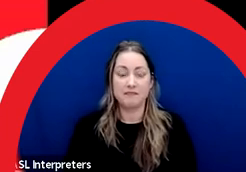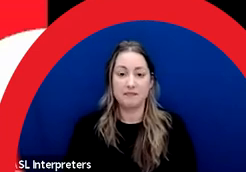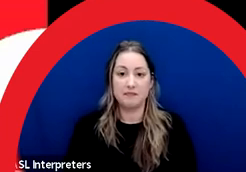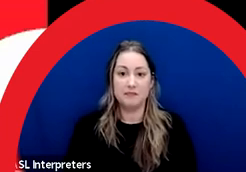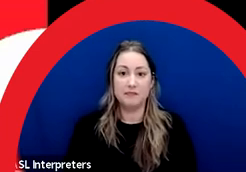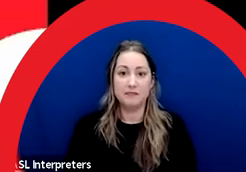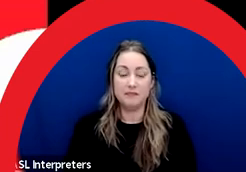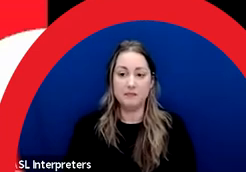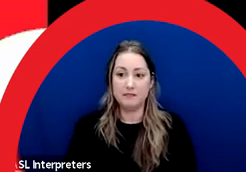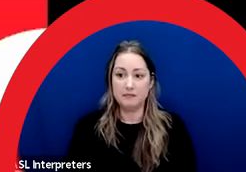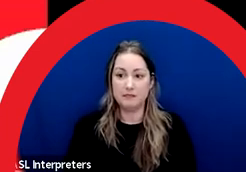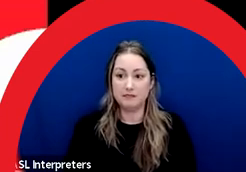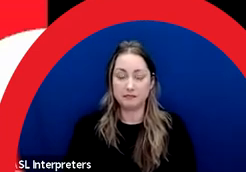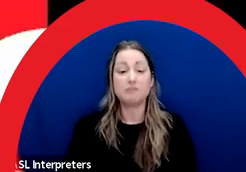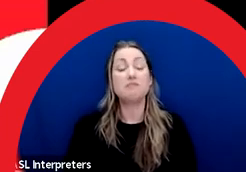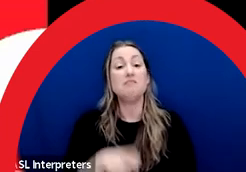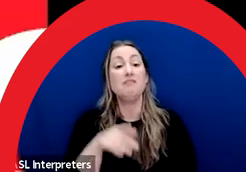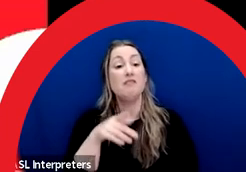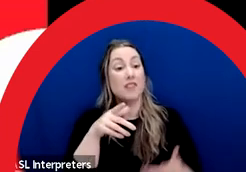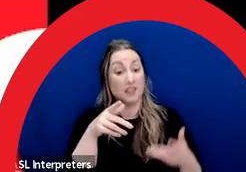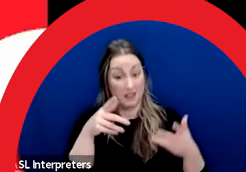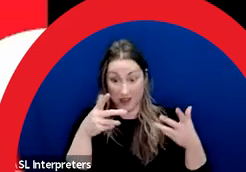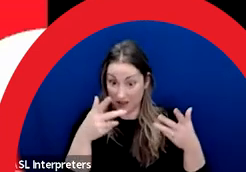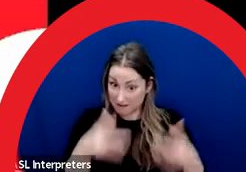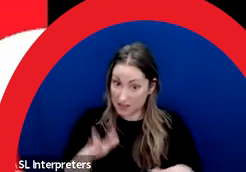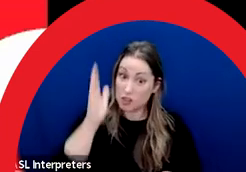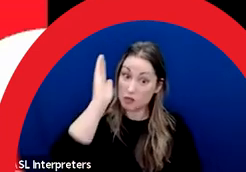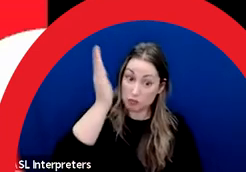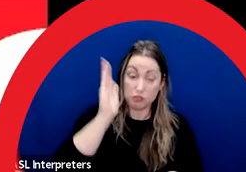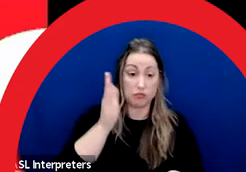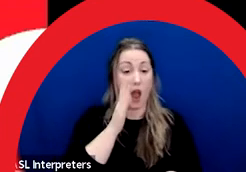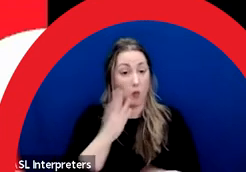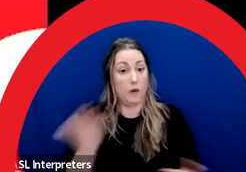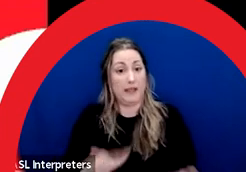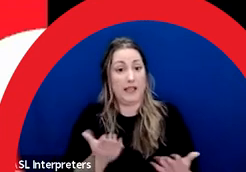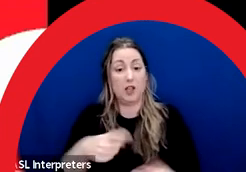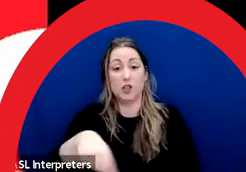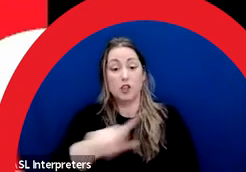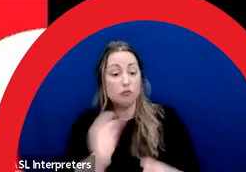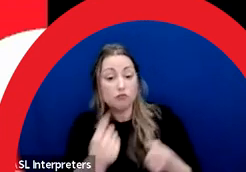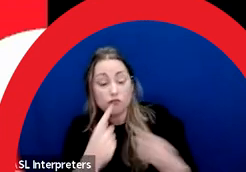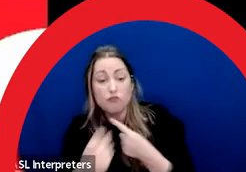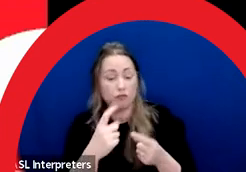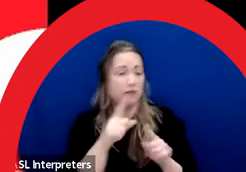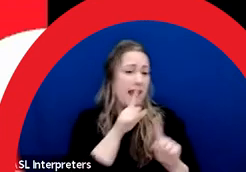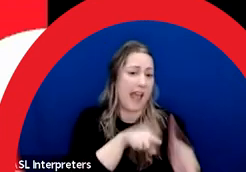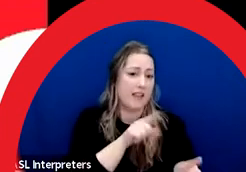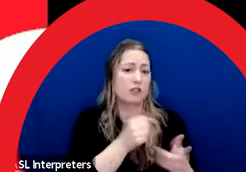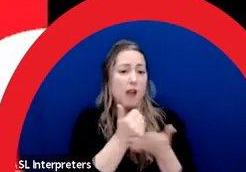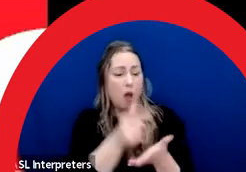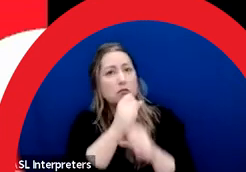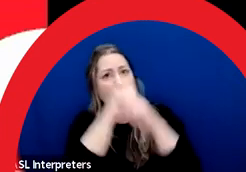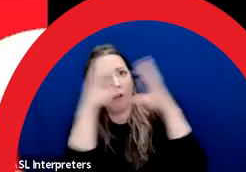The I will be staying on and happy to answer any questions and look forward to working with the artist or artist team on this project.